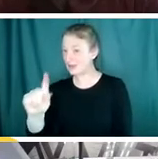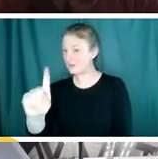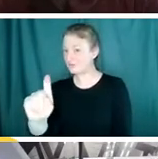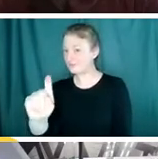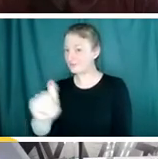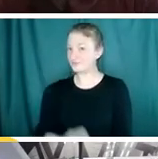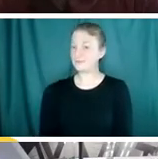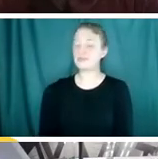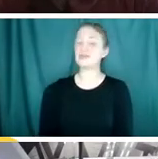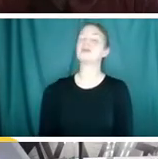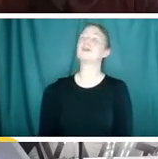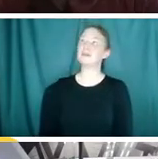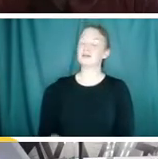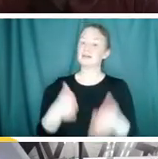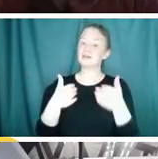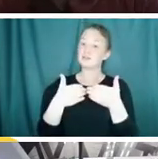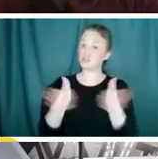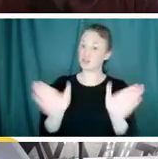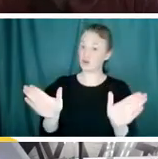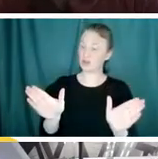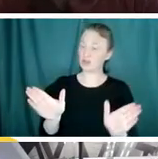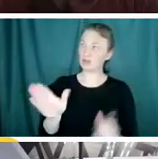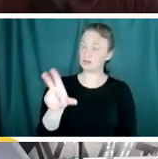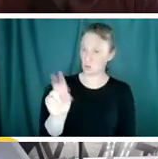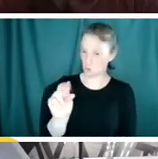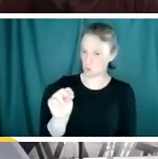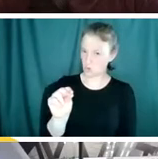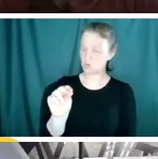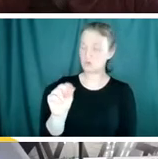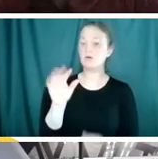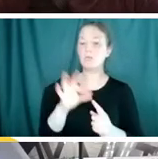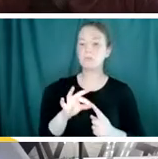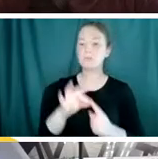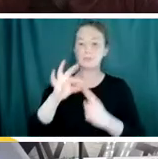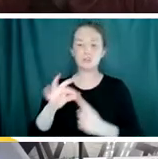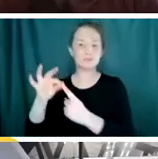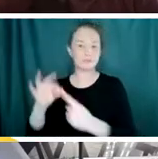In general, no. And there are exceptions. So